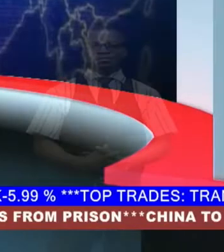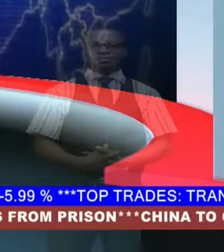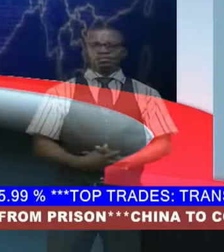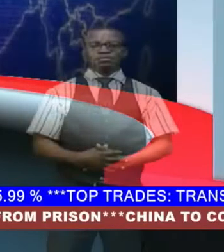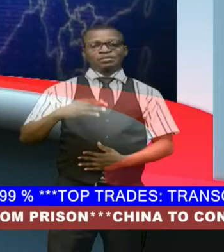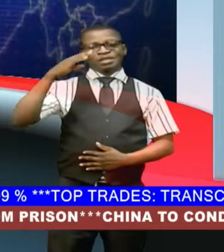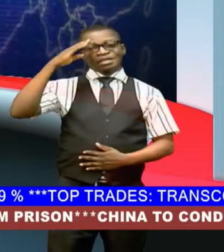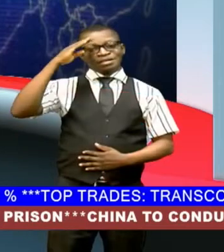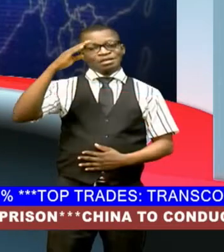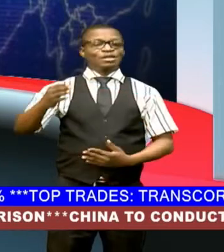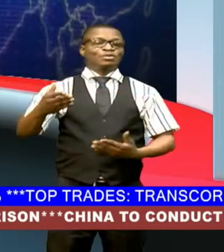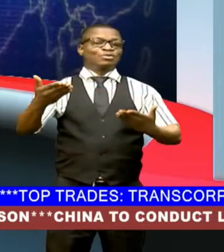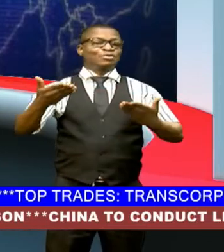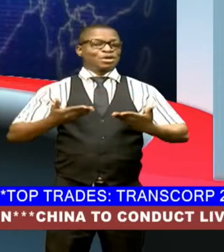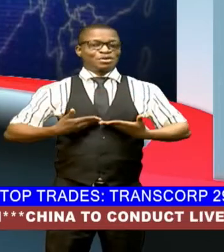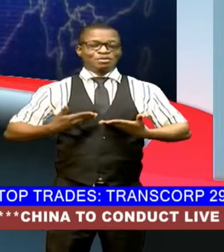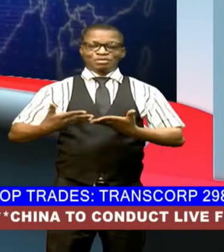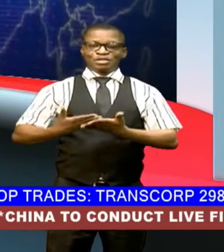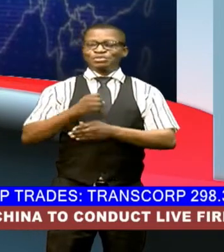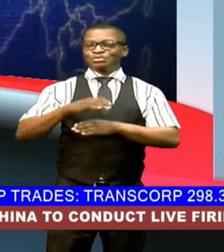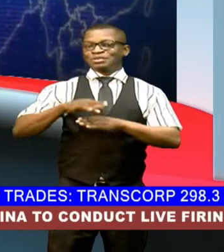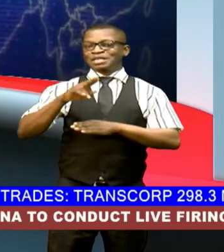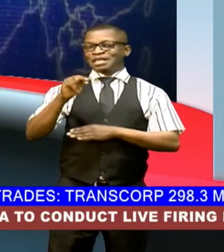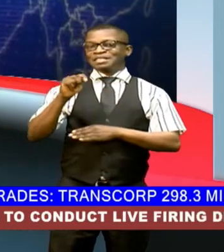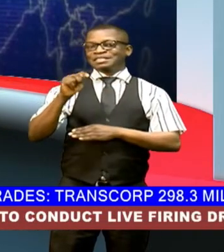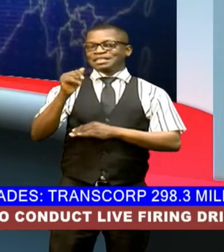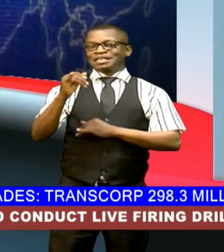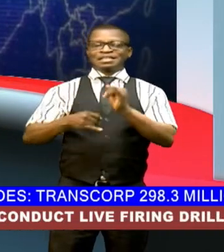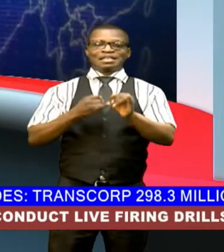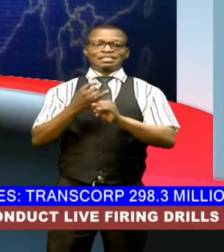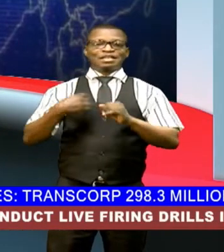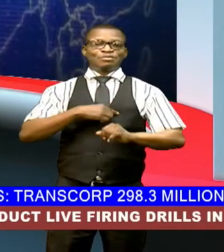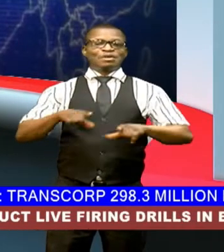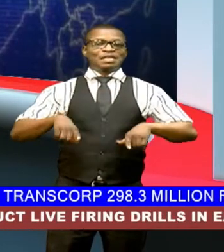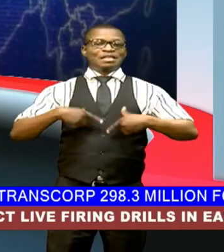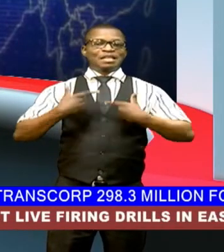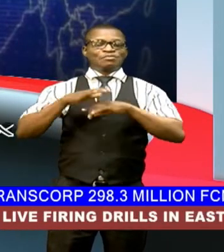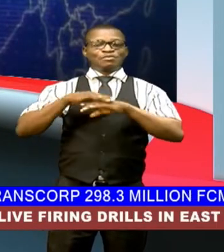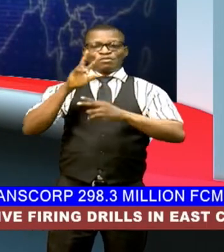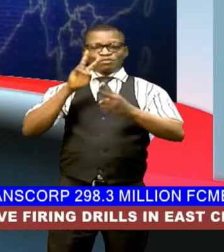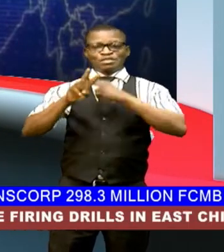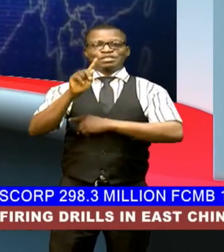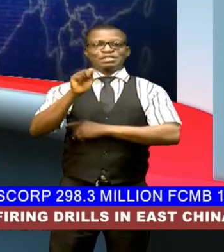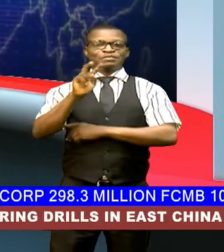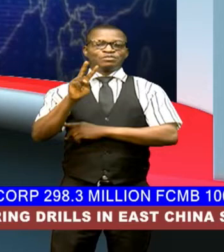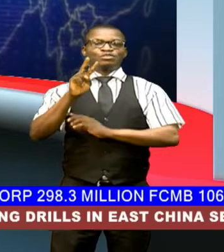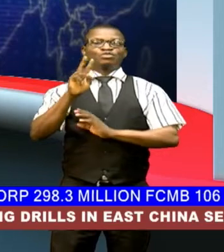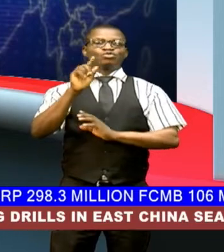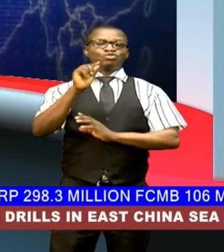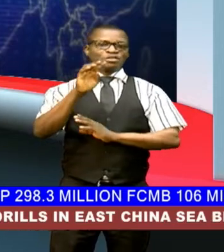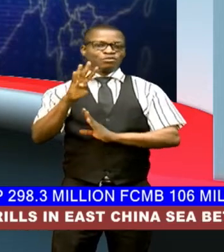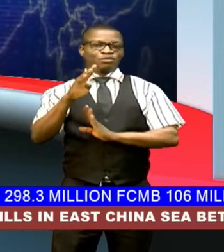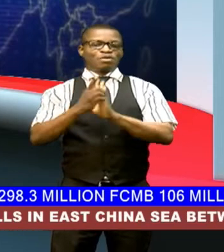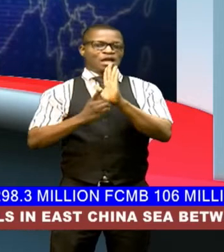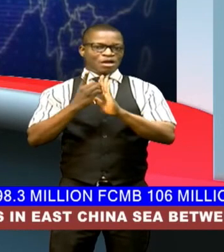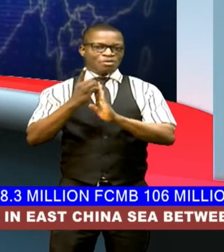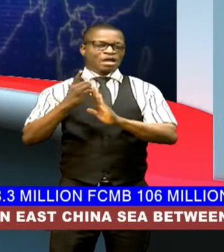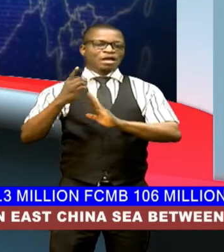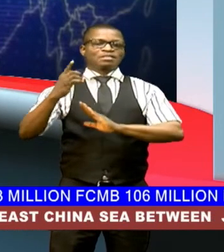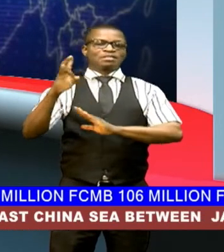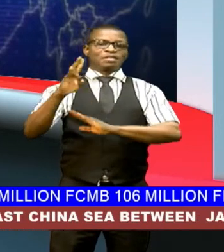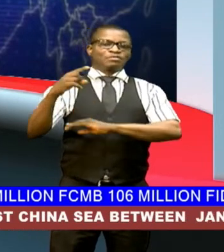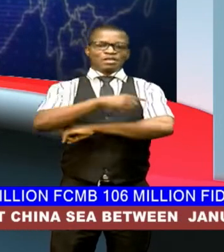hello and welcome to the news on nc international we are streaming live and vision tv 247 and other social media